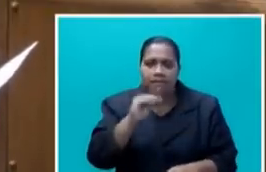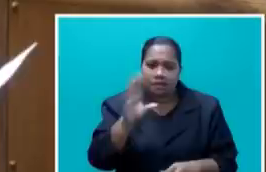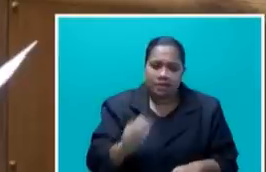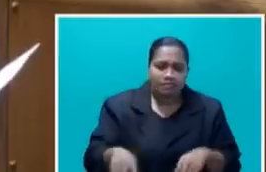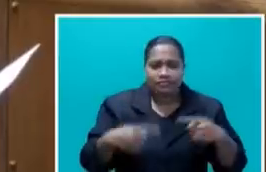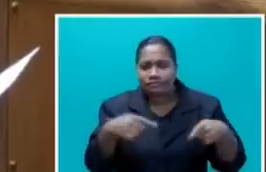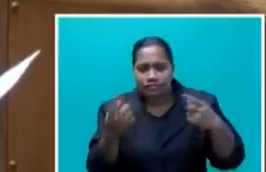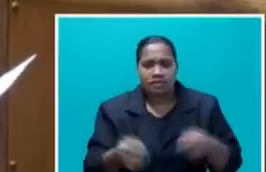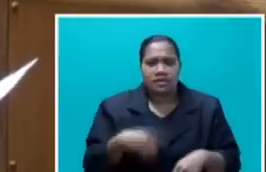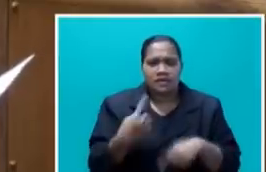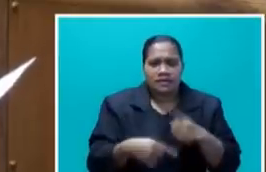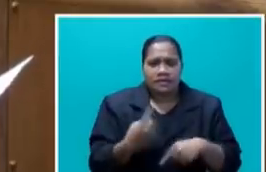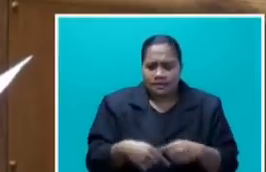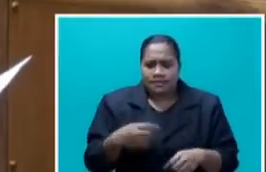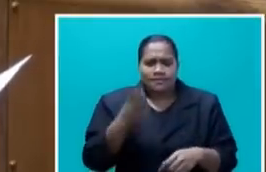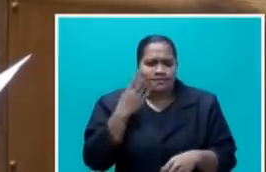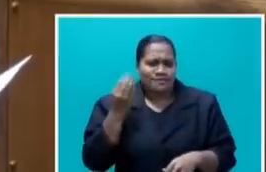to boycott sugarcane harvesting.